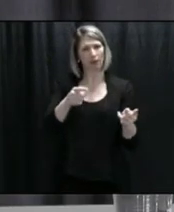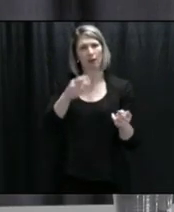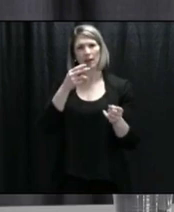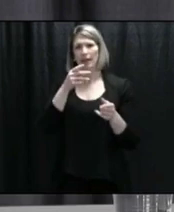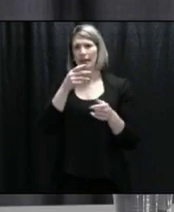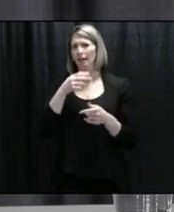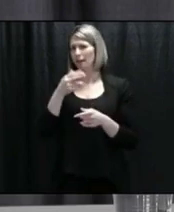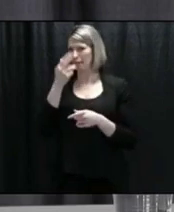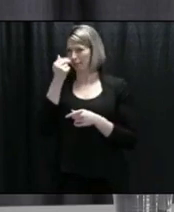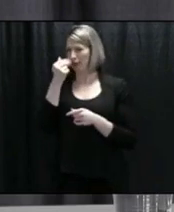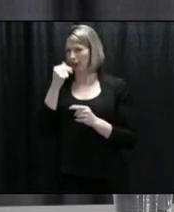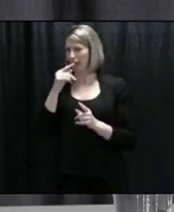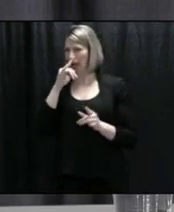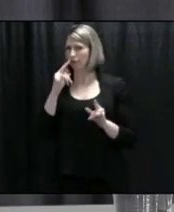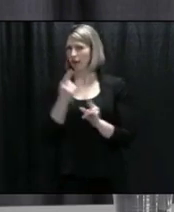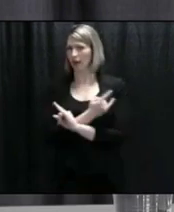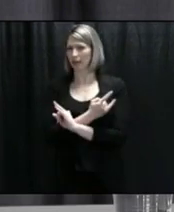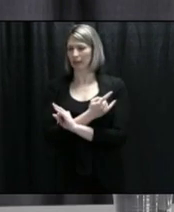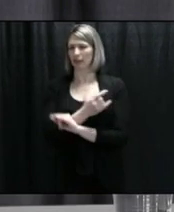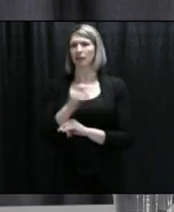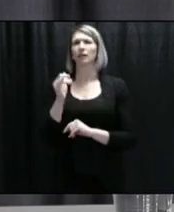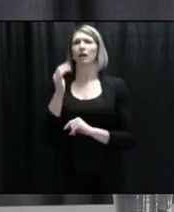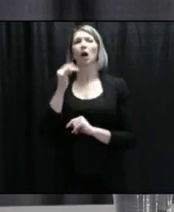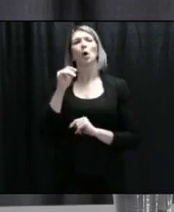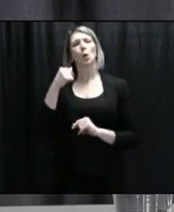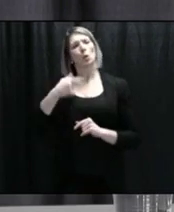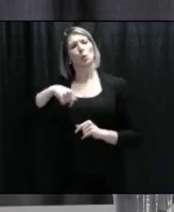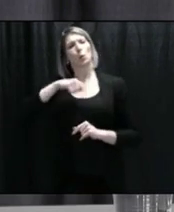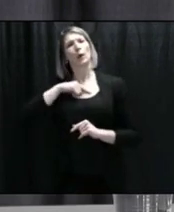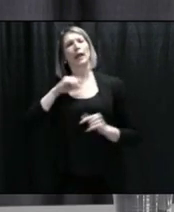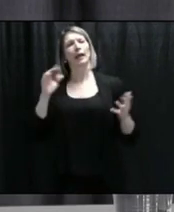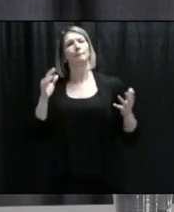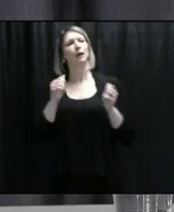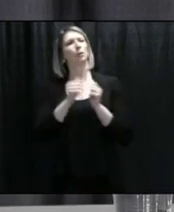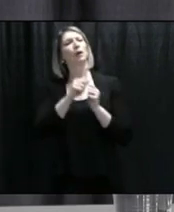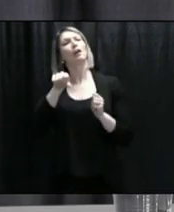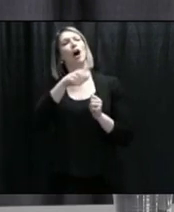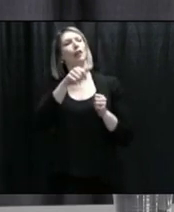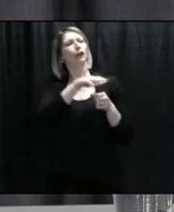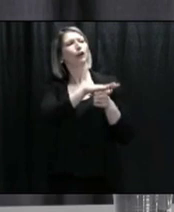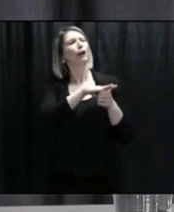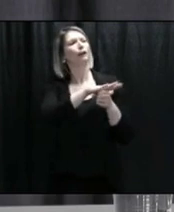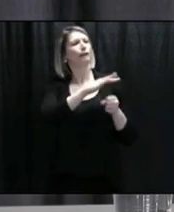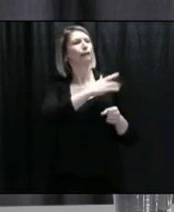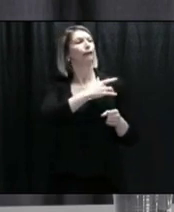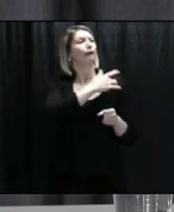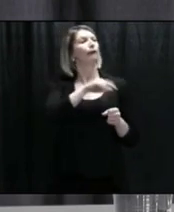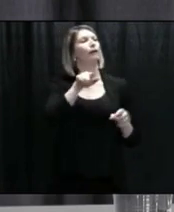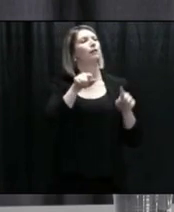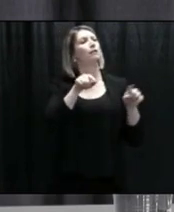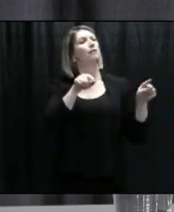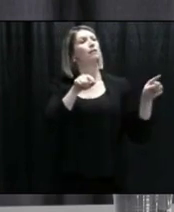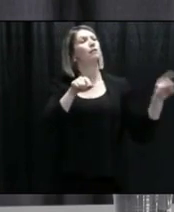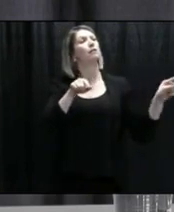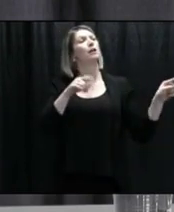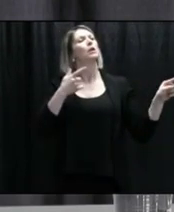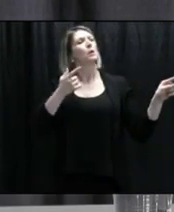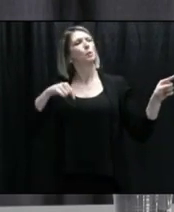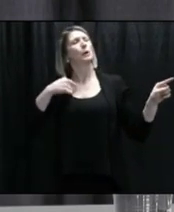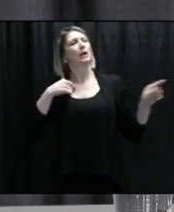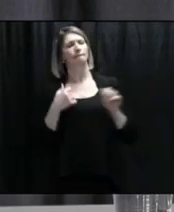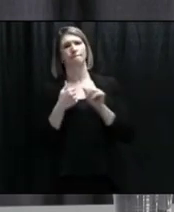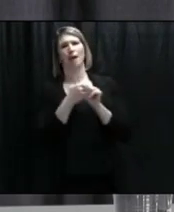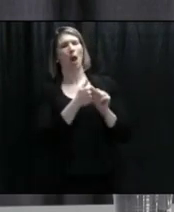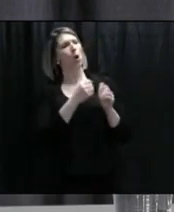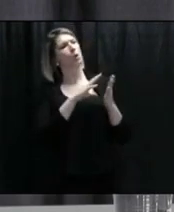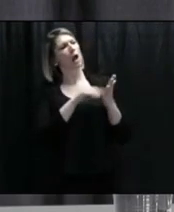information we did was we looked at what other jurisdictions had done and then fed that through a local lens. So that's the kind of